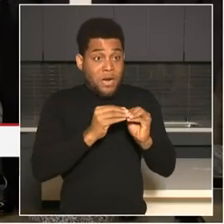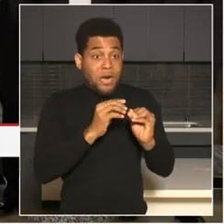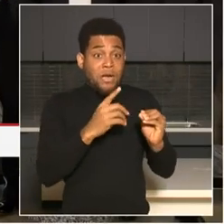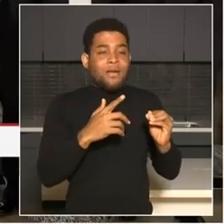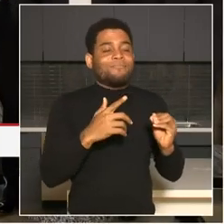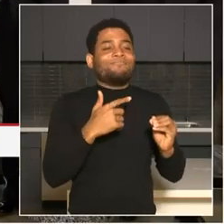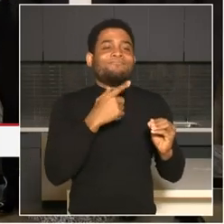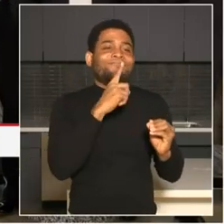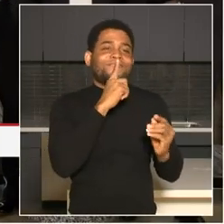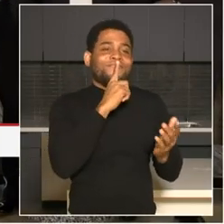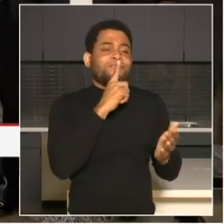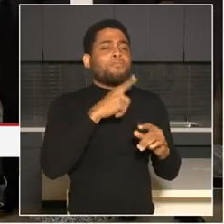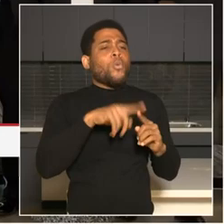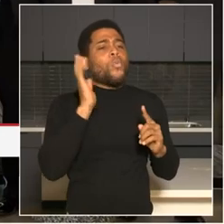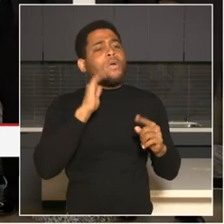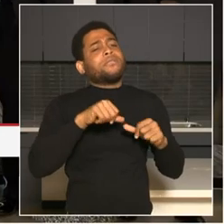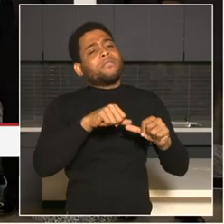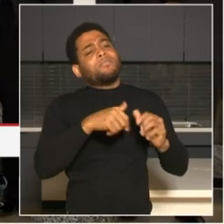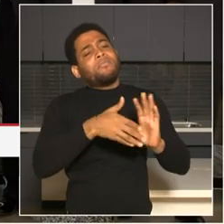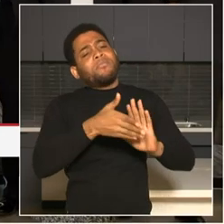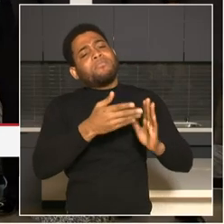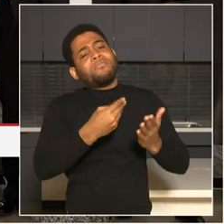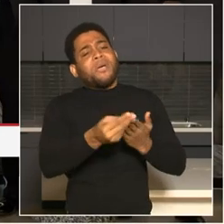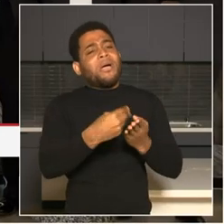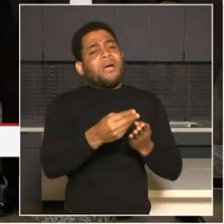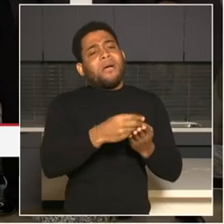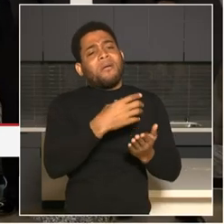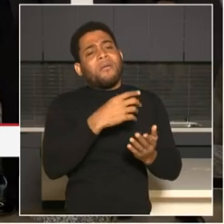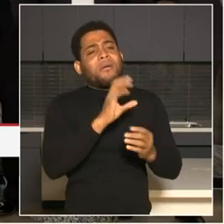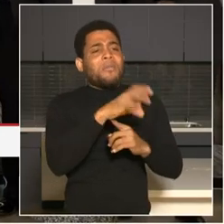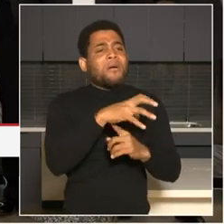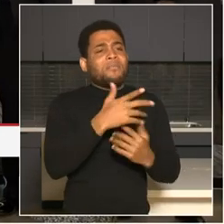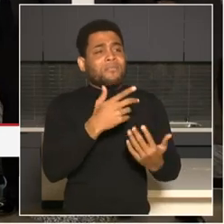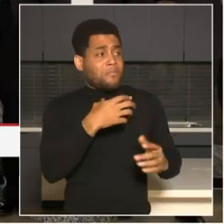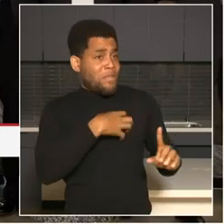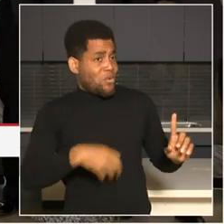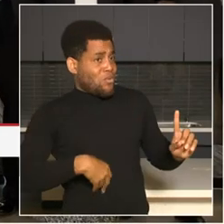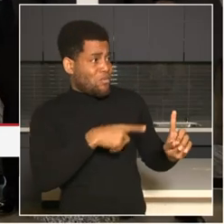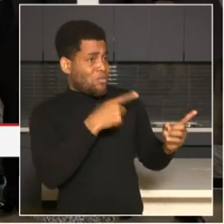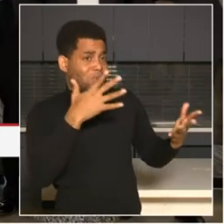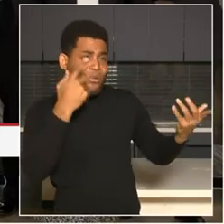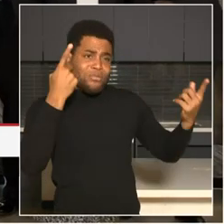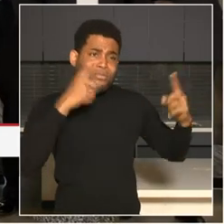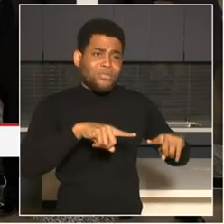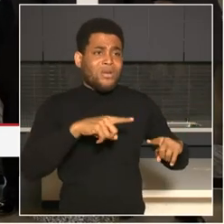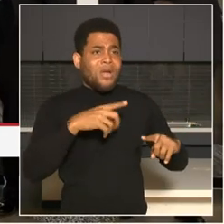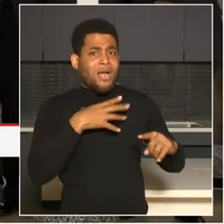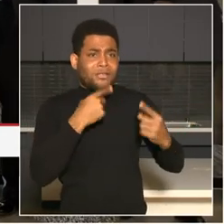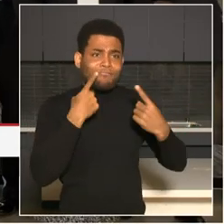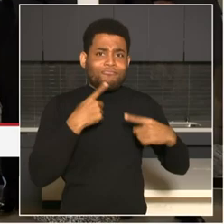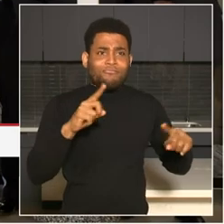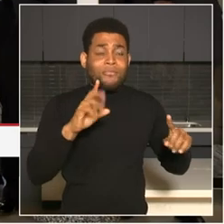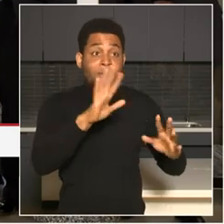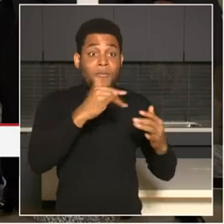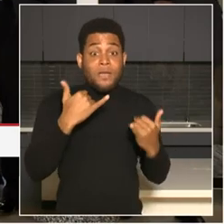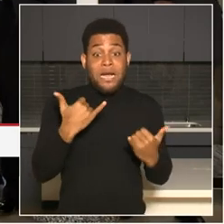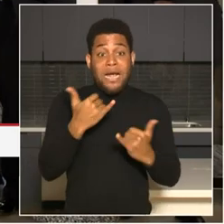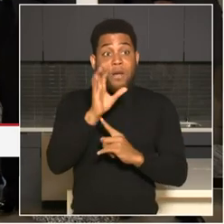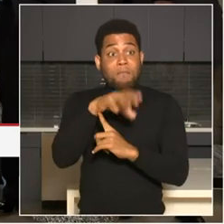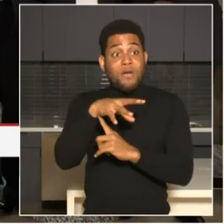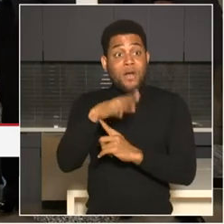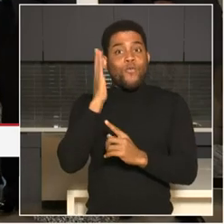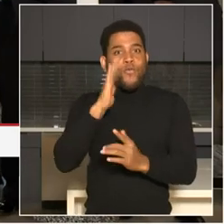the mayor agreed and we thank her for this. I think she's announced that we will double the current cameras that we have on the, within the District of Columbia.